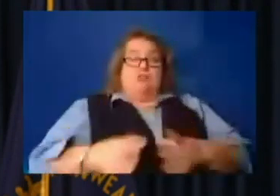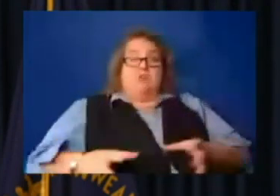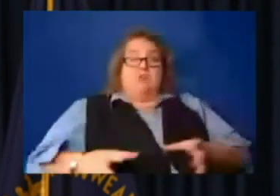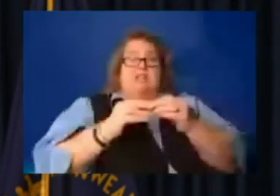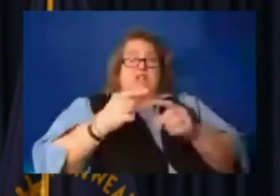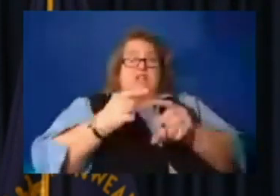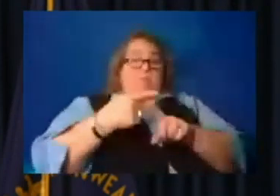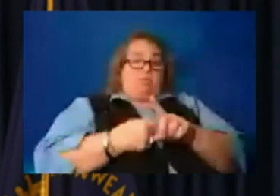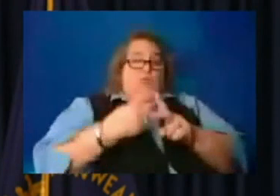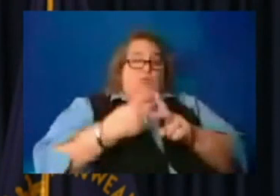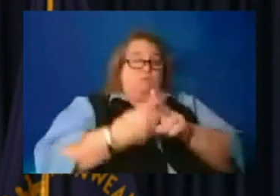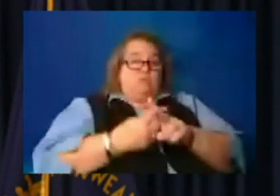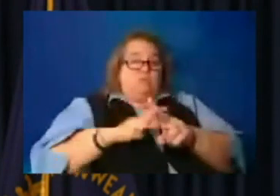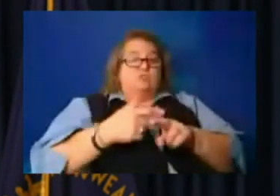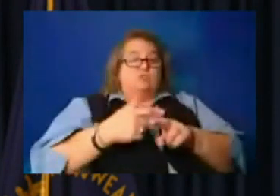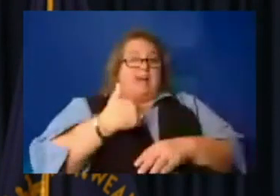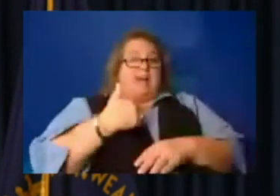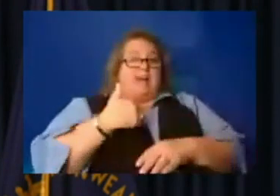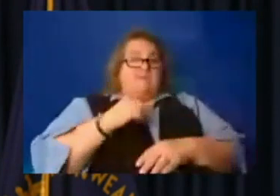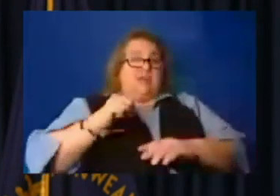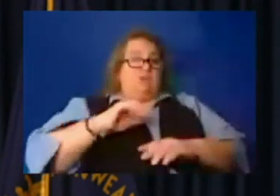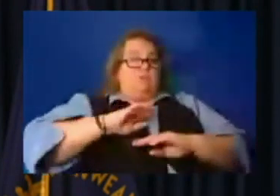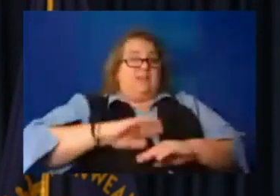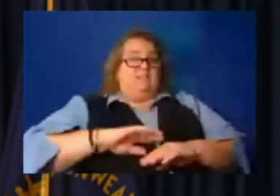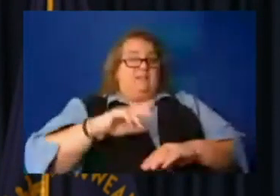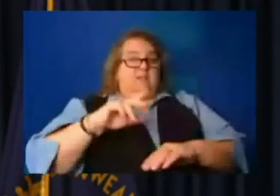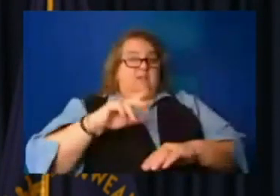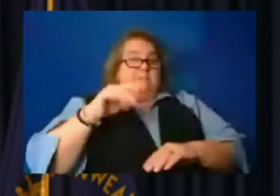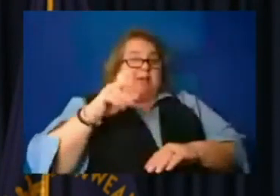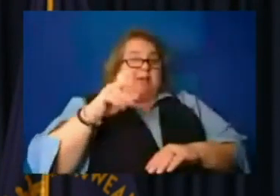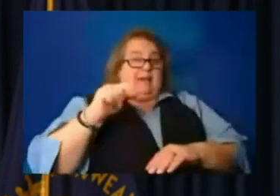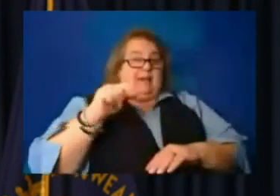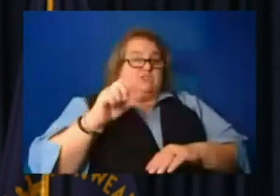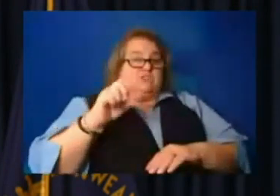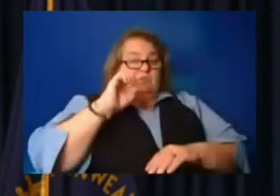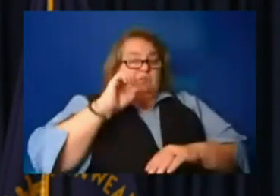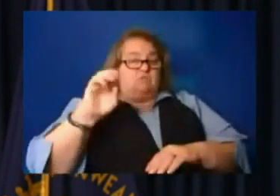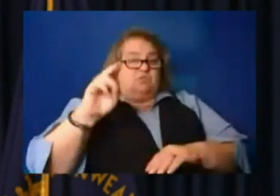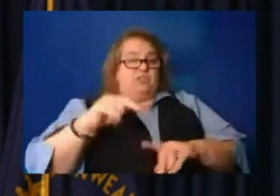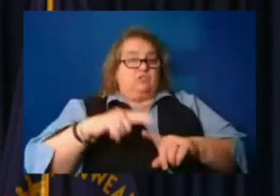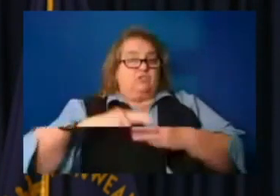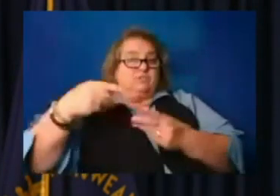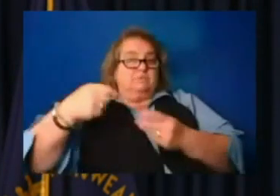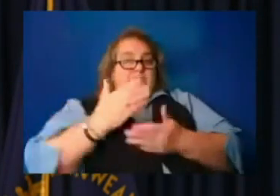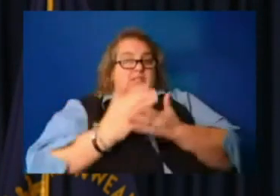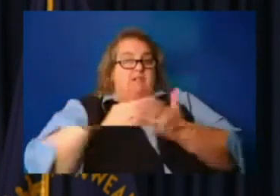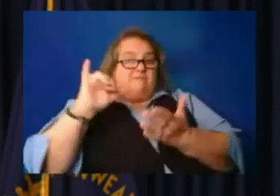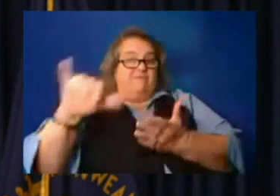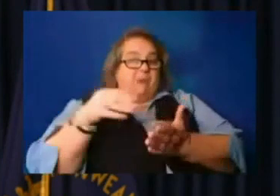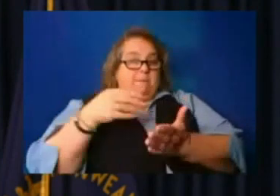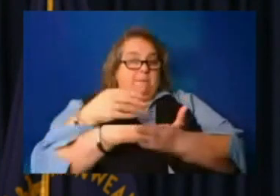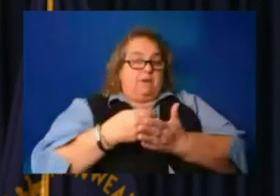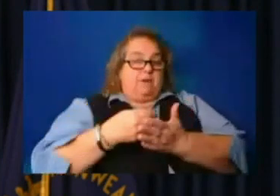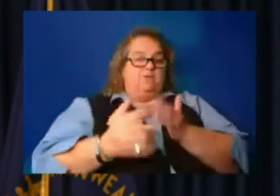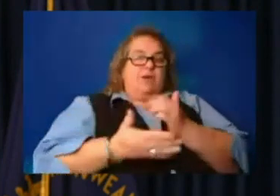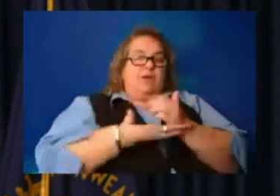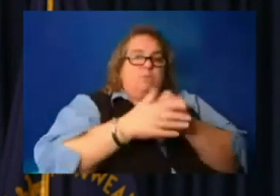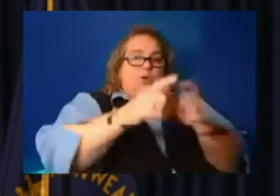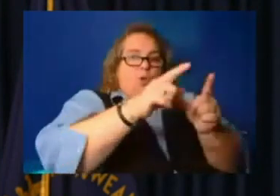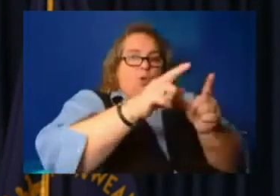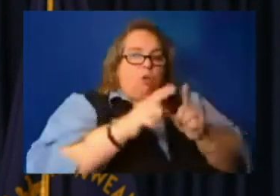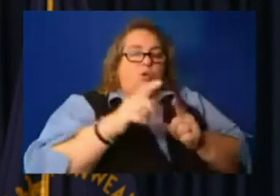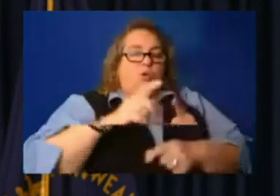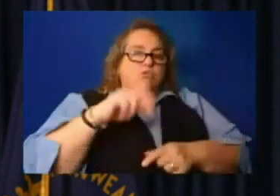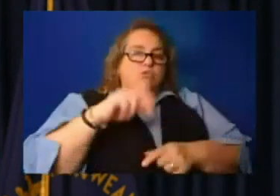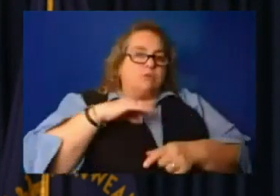a relief package for eastern Kentucky to spend some of that money to help local governments, nonprofits, whomever? Uh, because otherwise